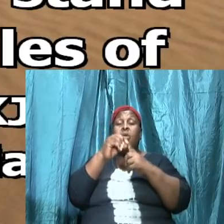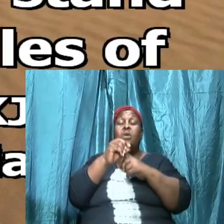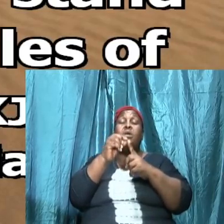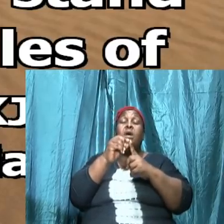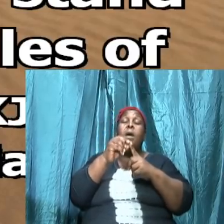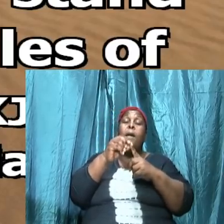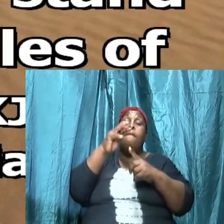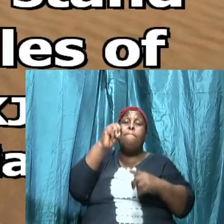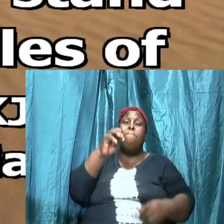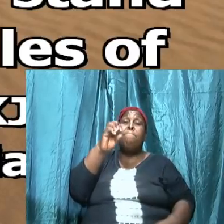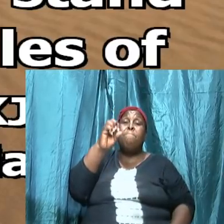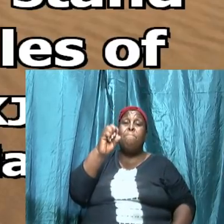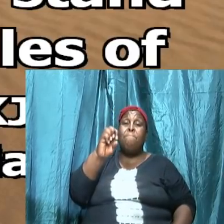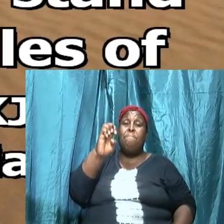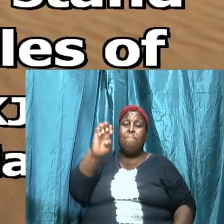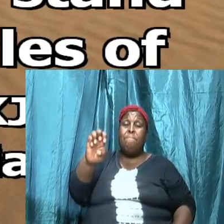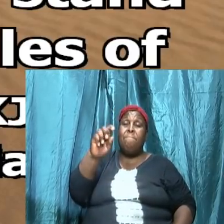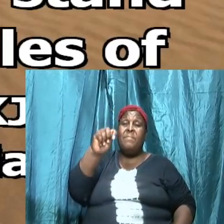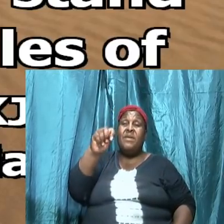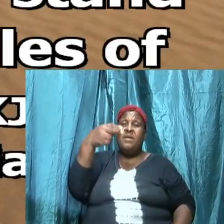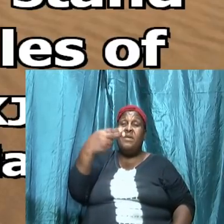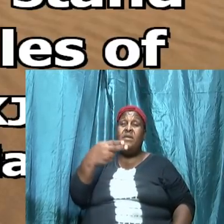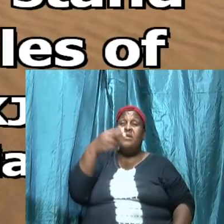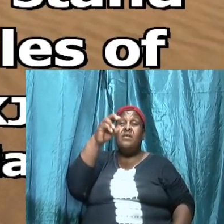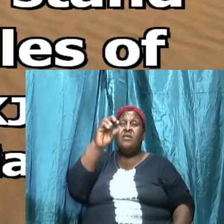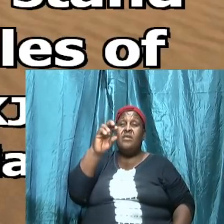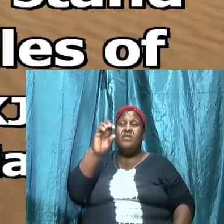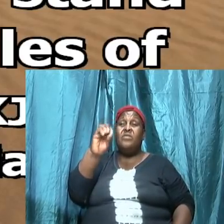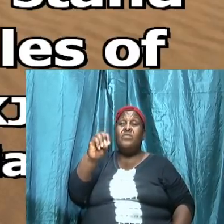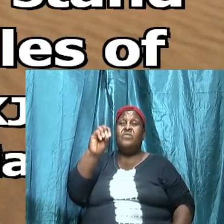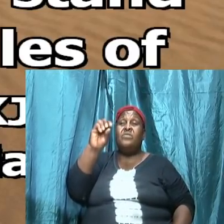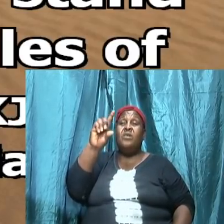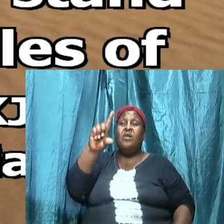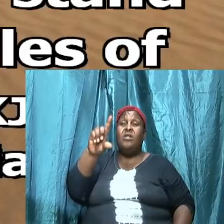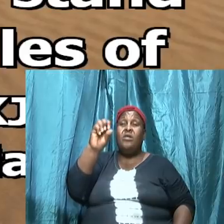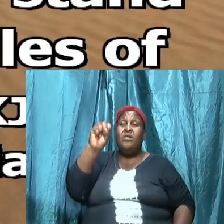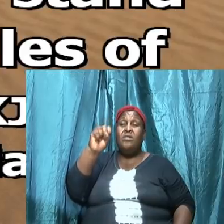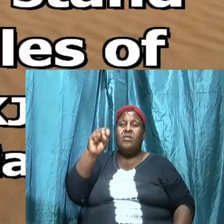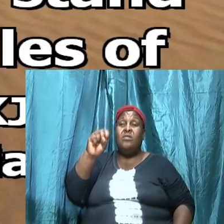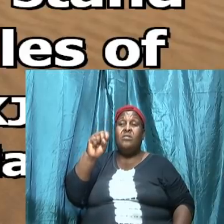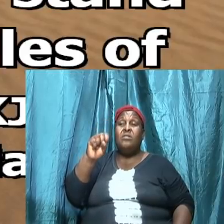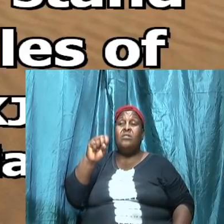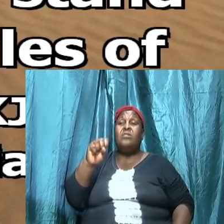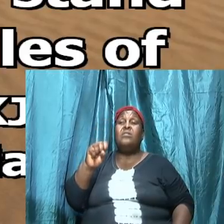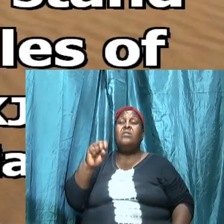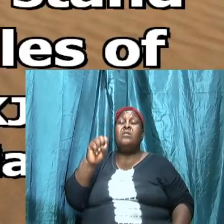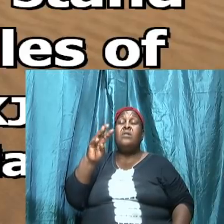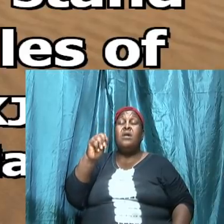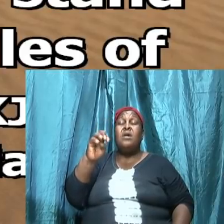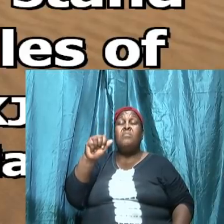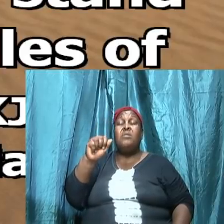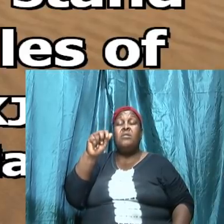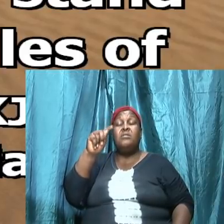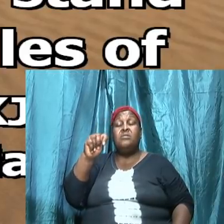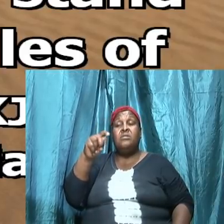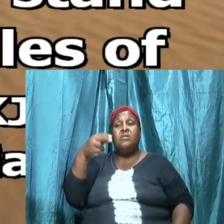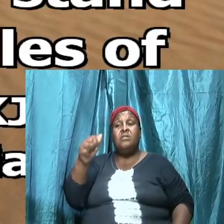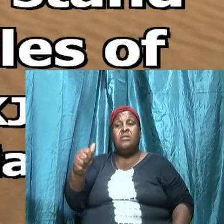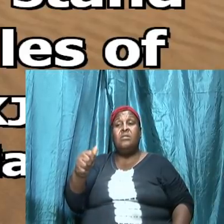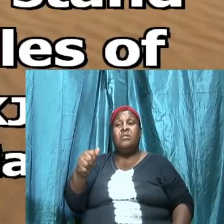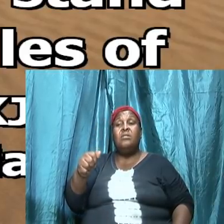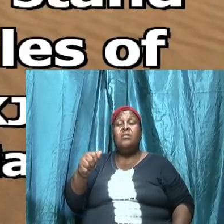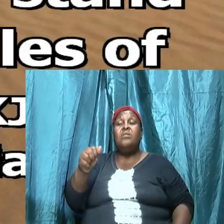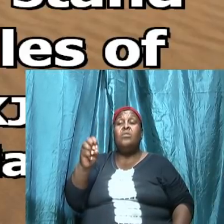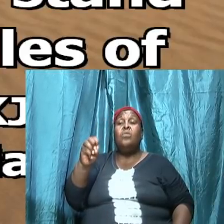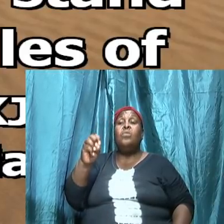it is a compound of the word meta m e t a and odos or d o